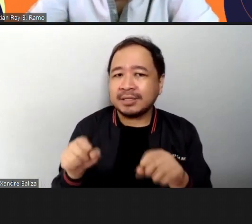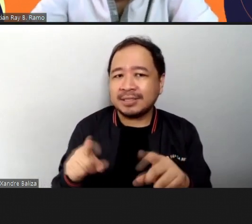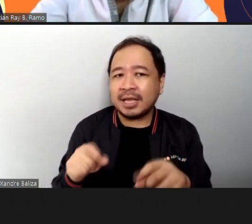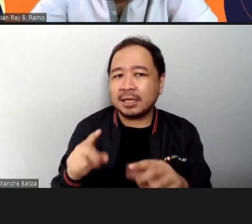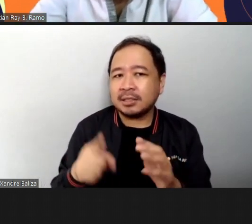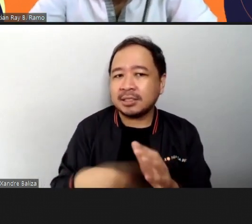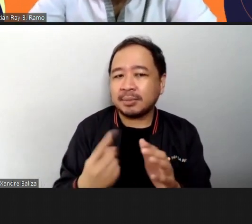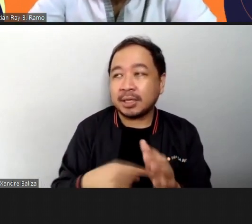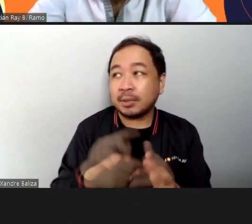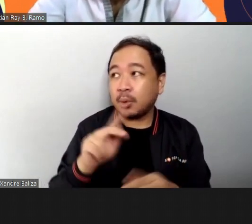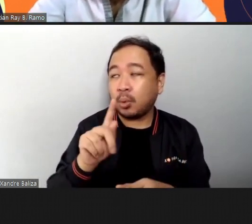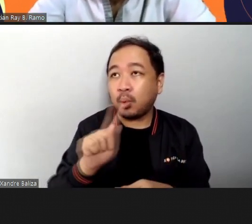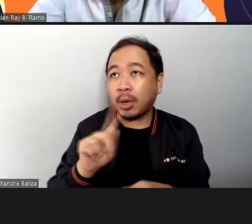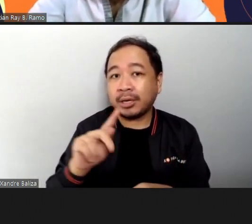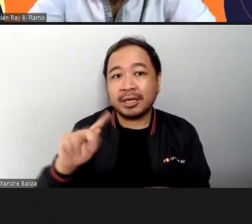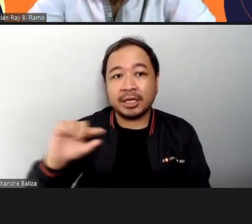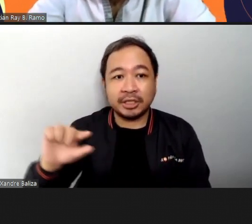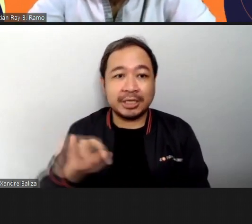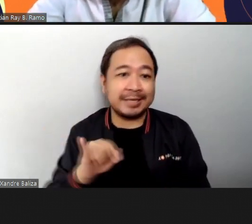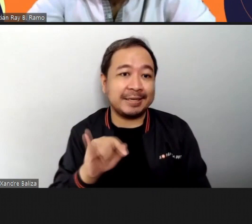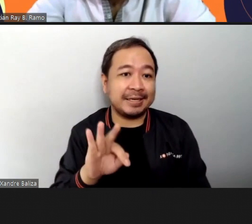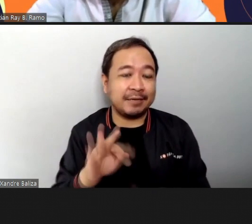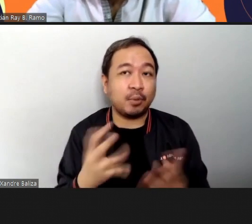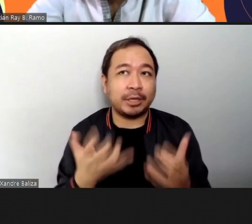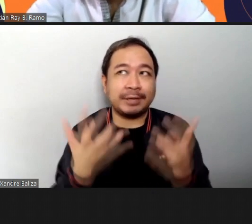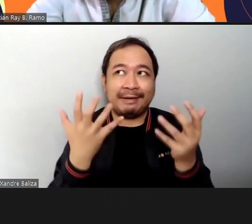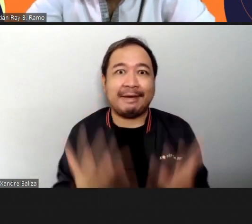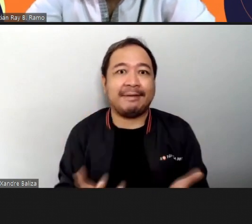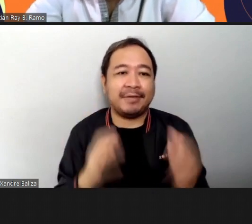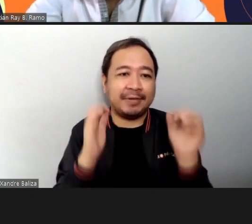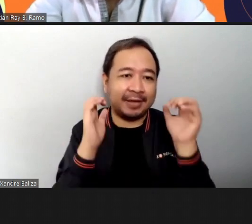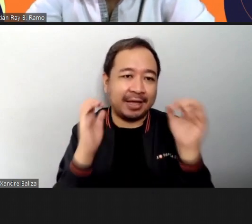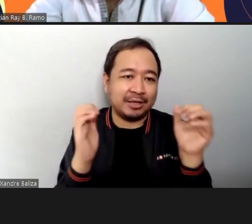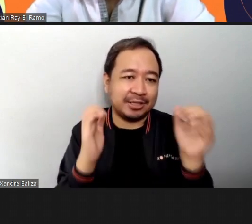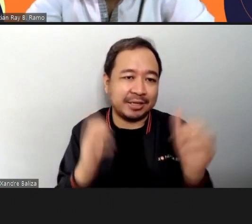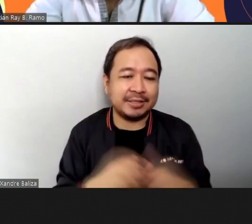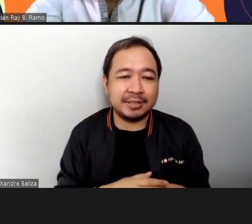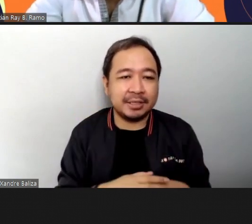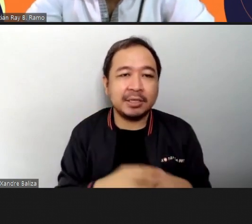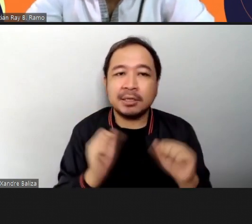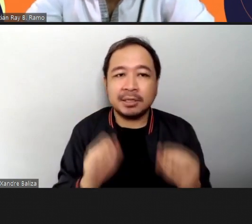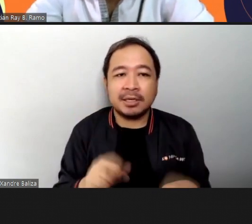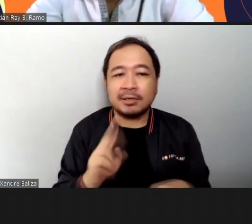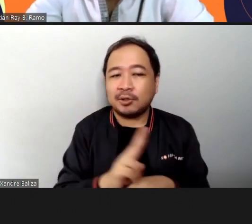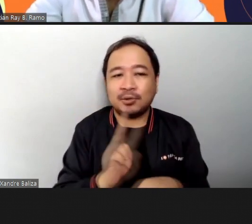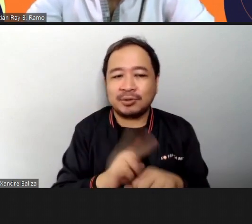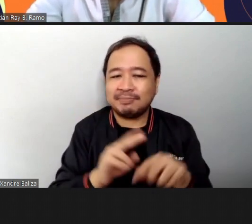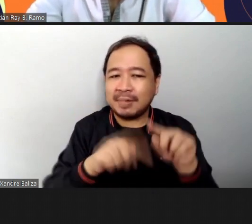ng 1 kilogram kung gusto nyo mag heavy exercise so you can use a lot po